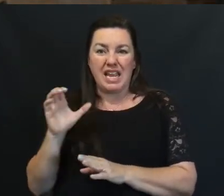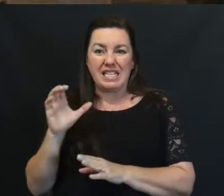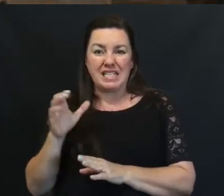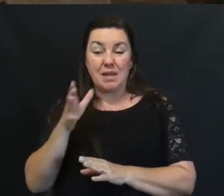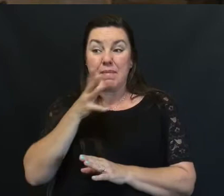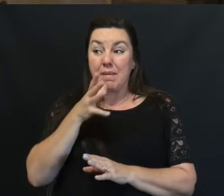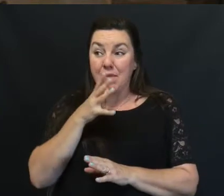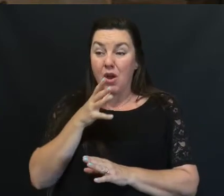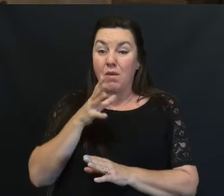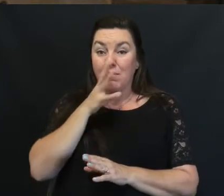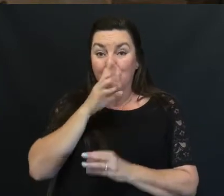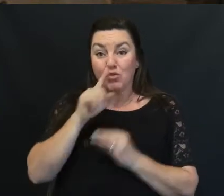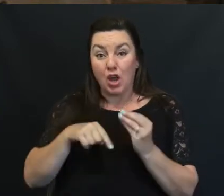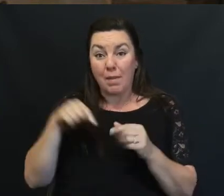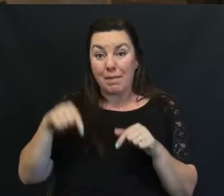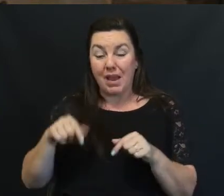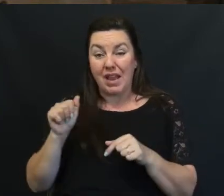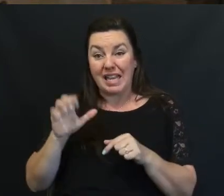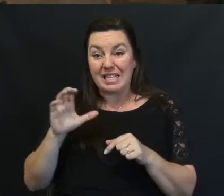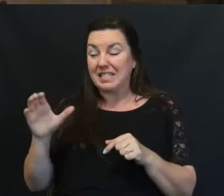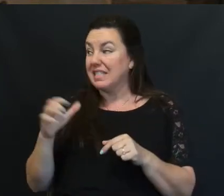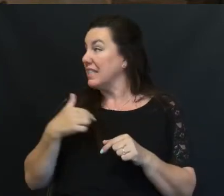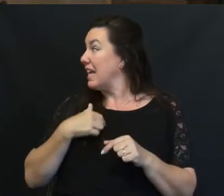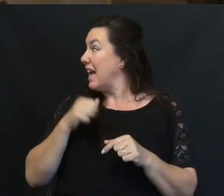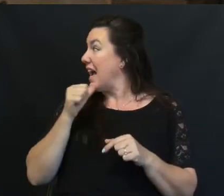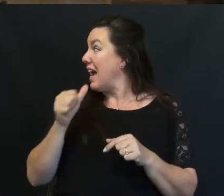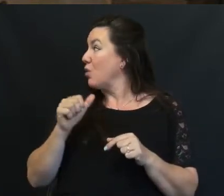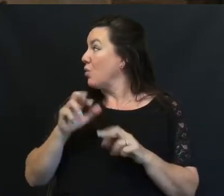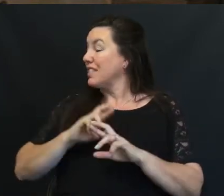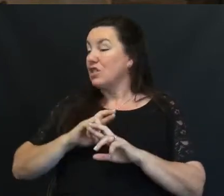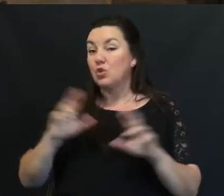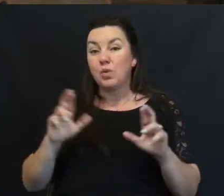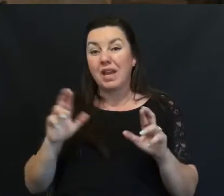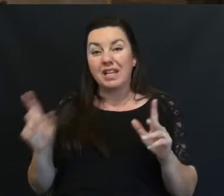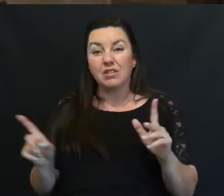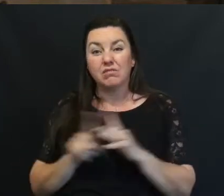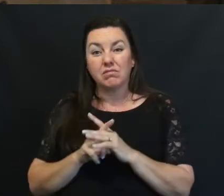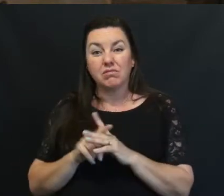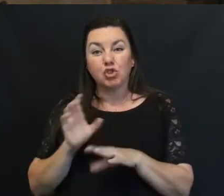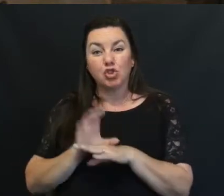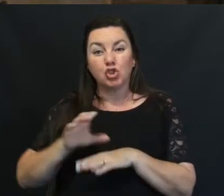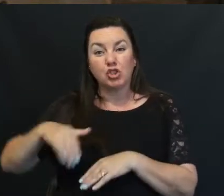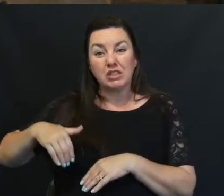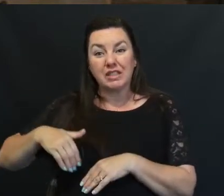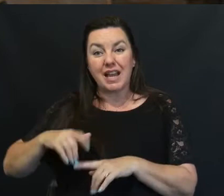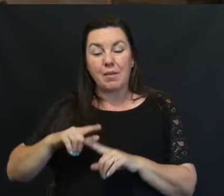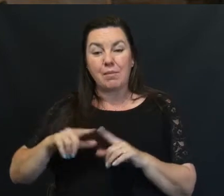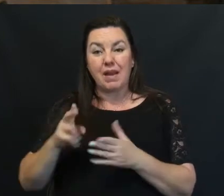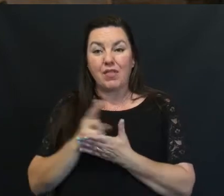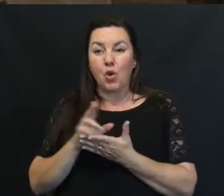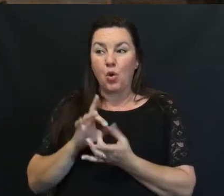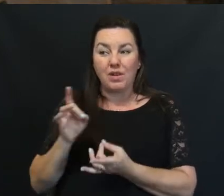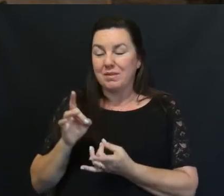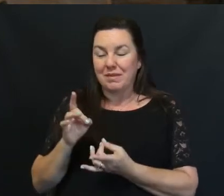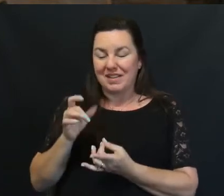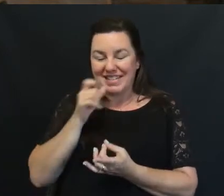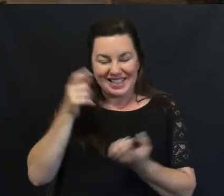ACC I guess I was not ready To attend church yet But the Holy Spirit Did not agree